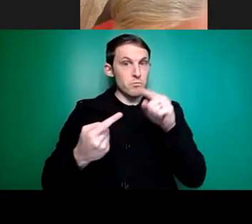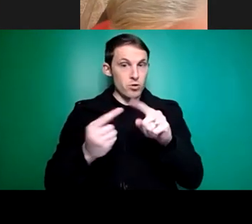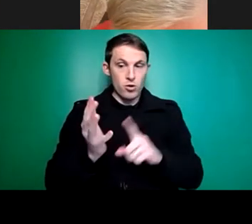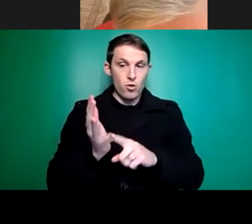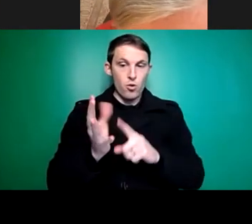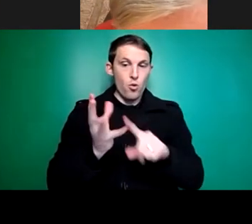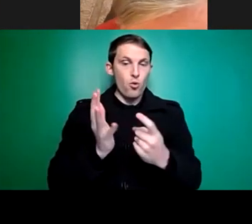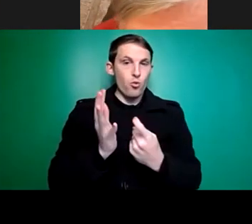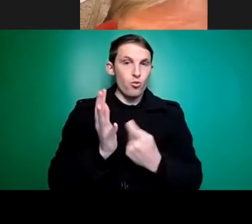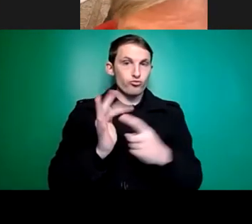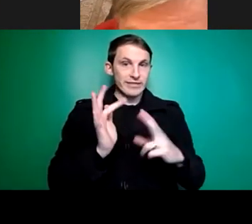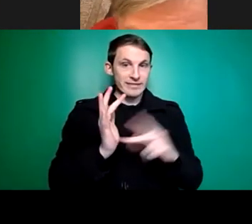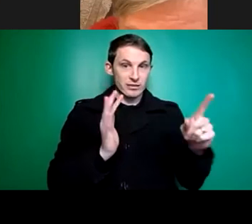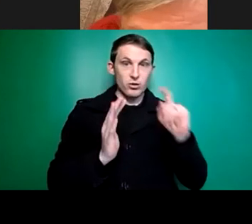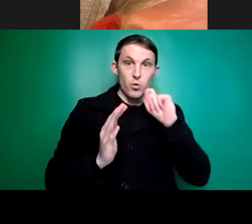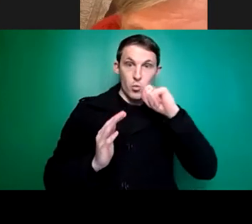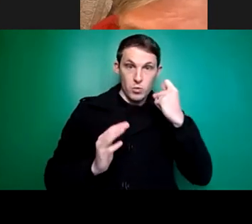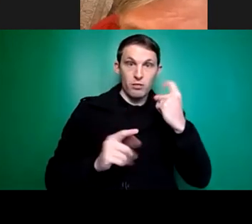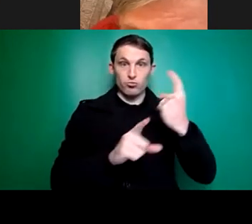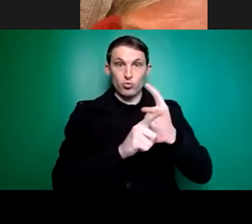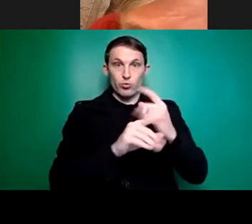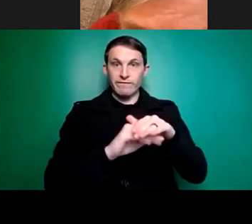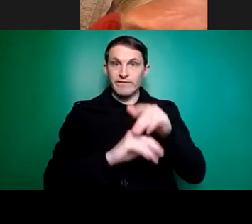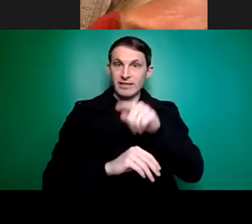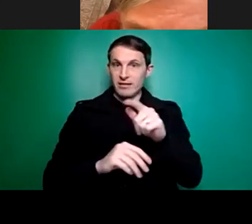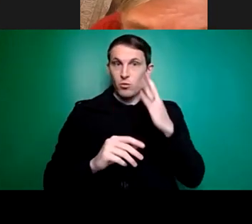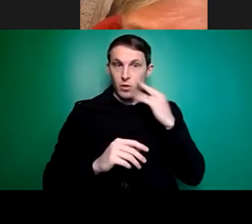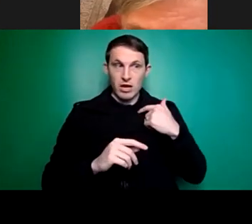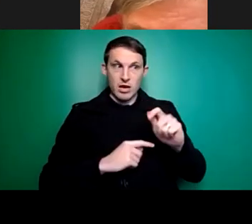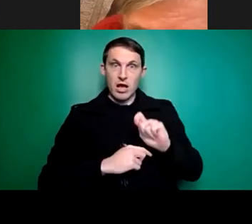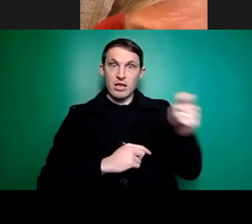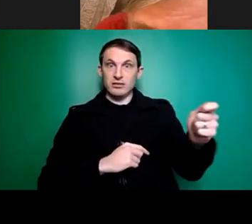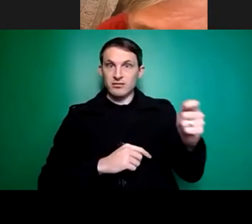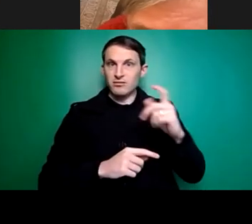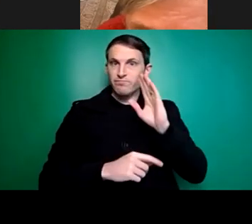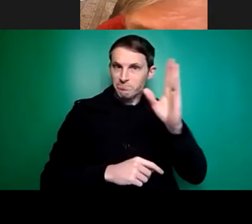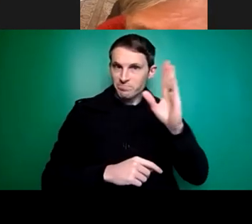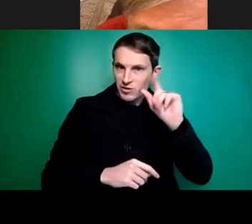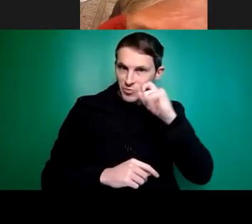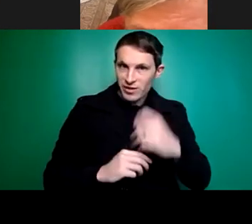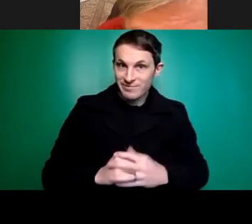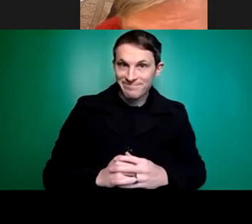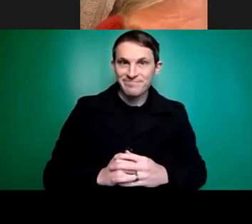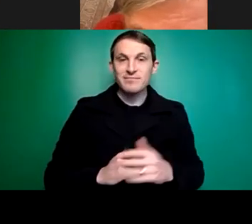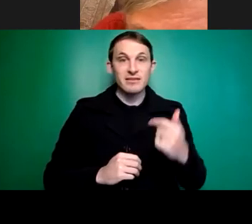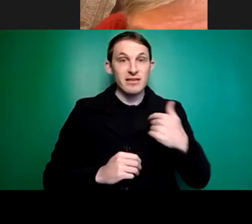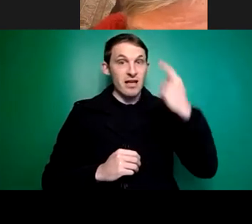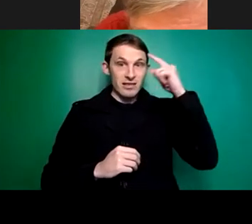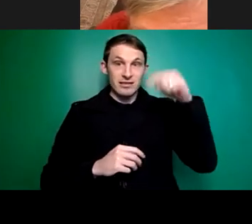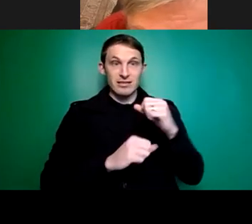about when I come to introduce her next Lynn, because I think that this campaign